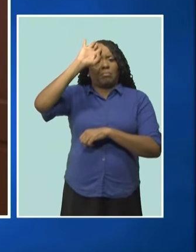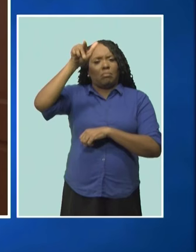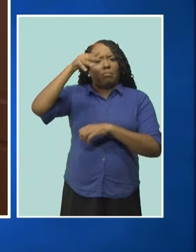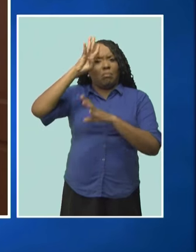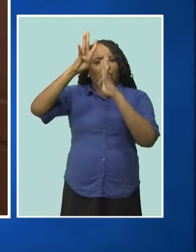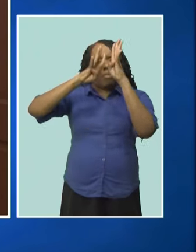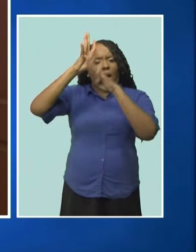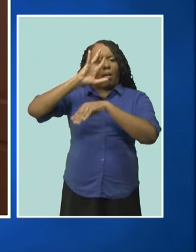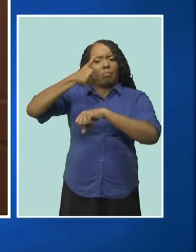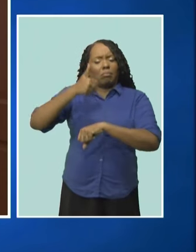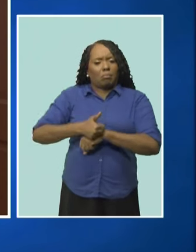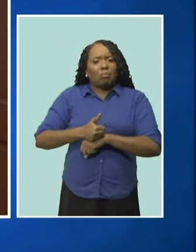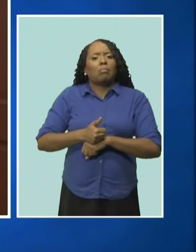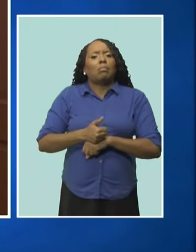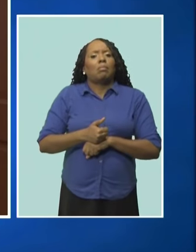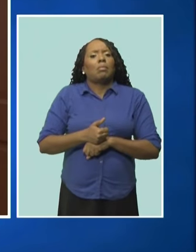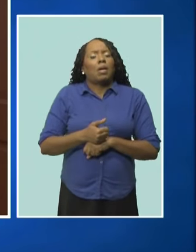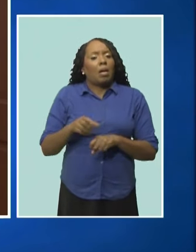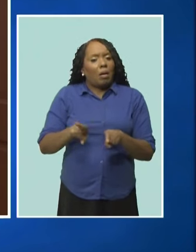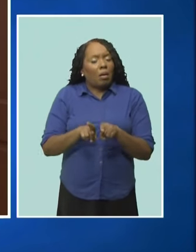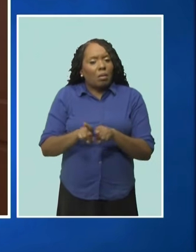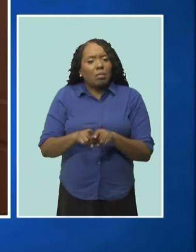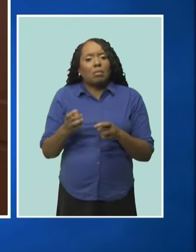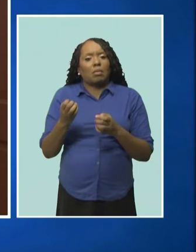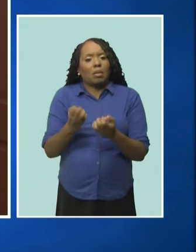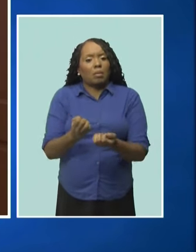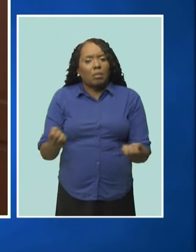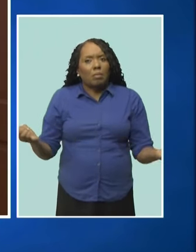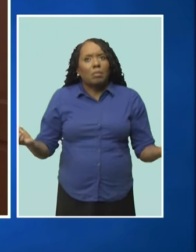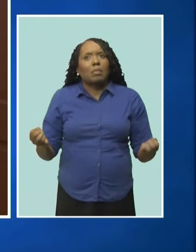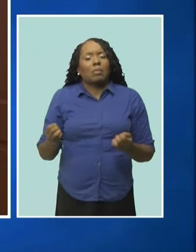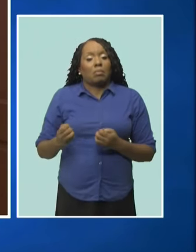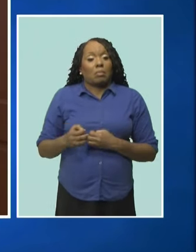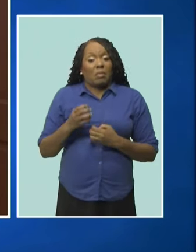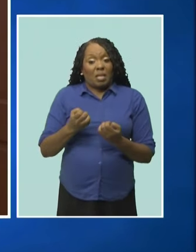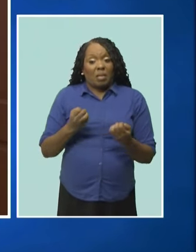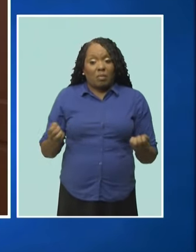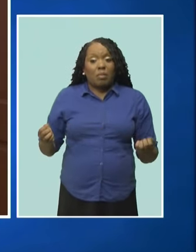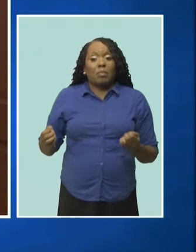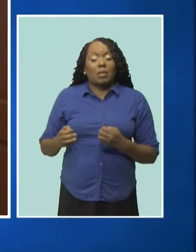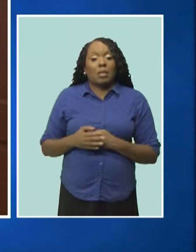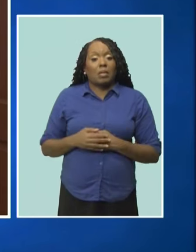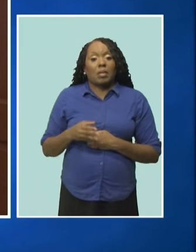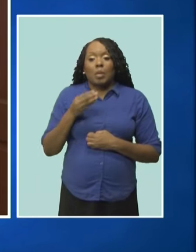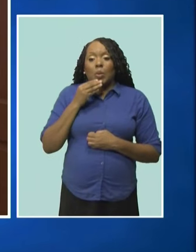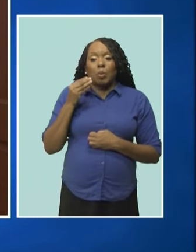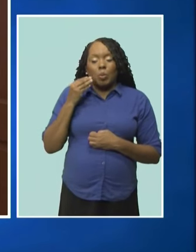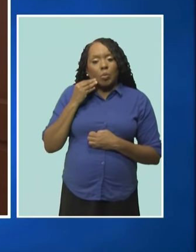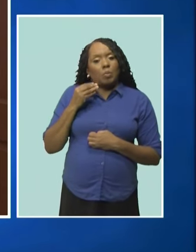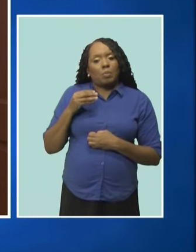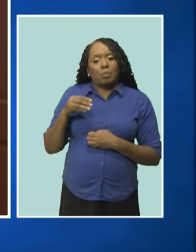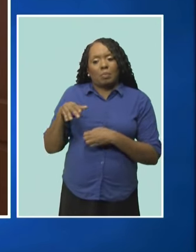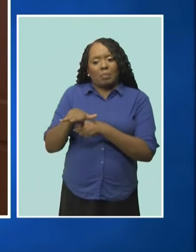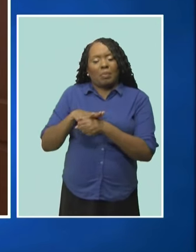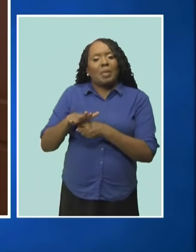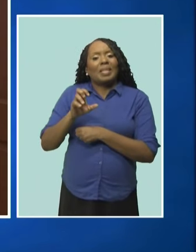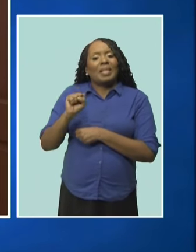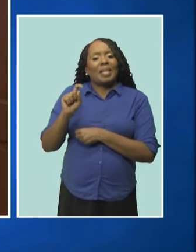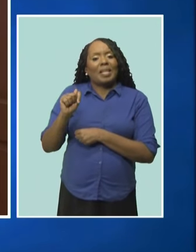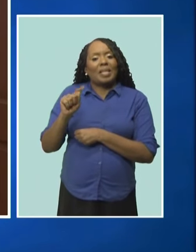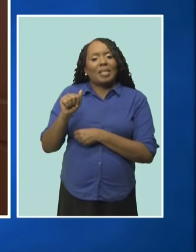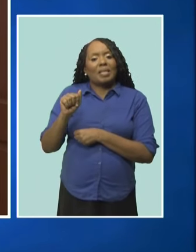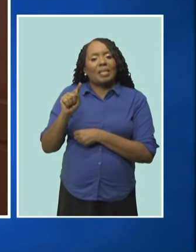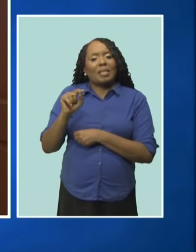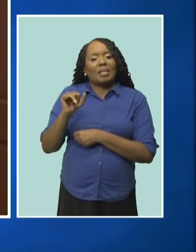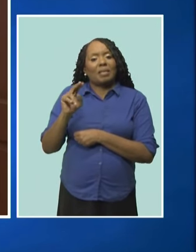supplied some equipment. It is based at the Home Agriculture Station. And at AgroFest, we would have highlighted some of the equipment out there,